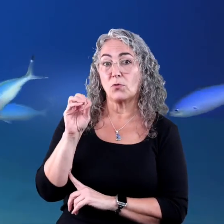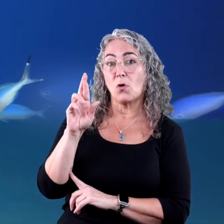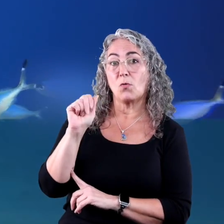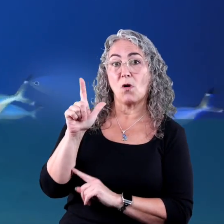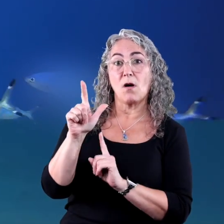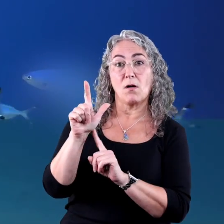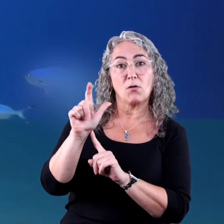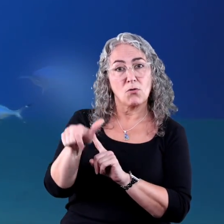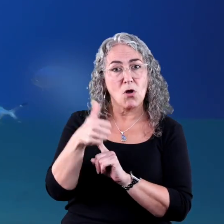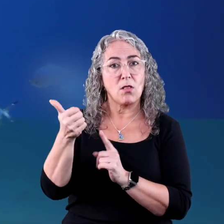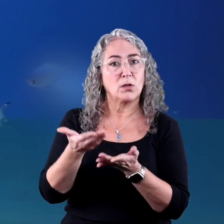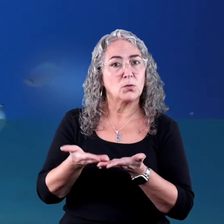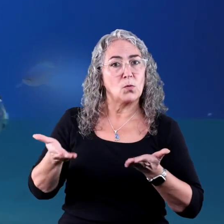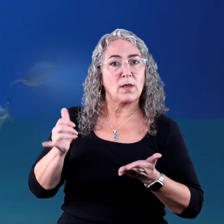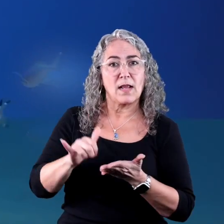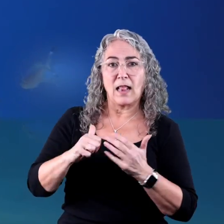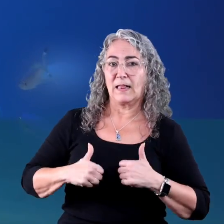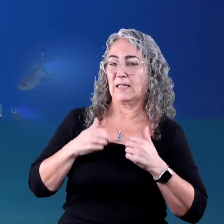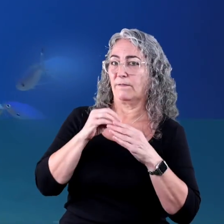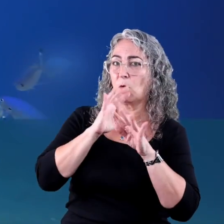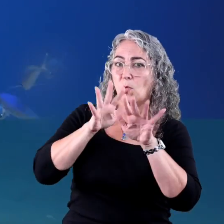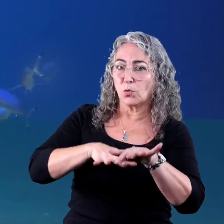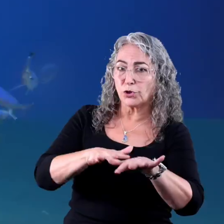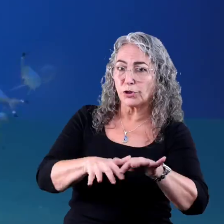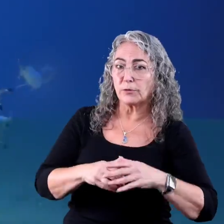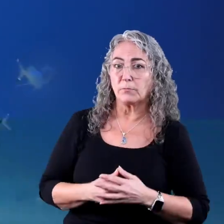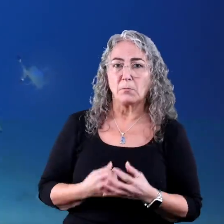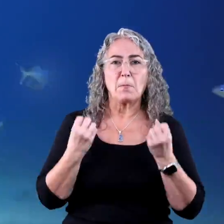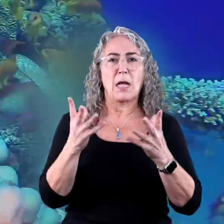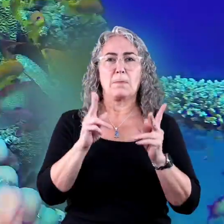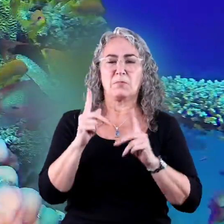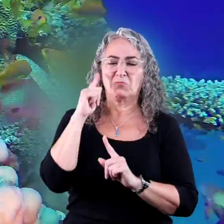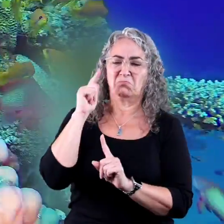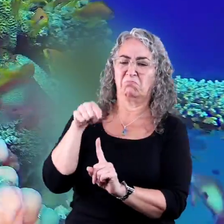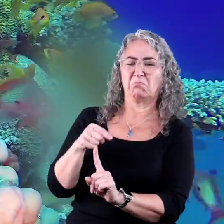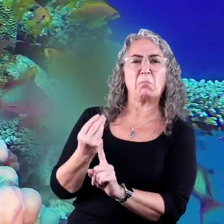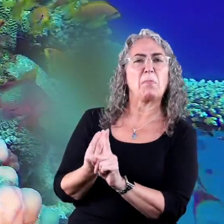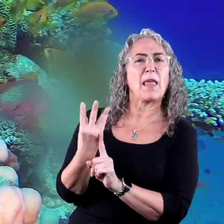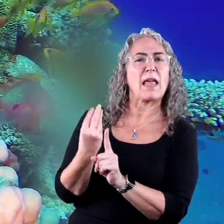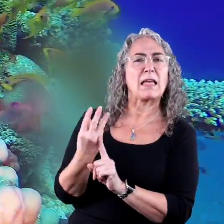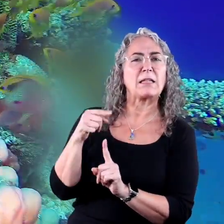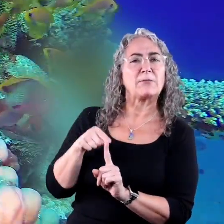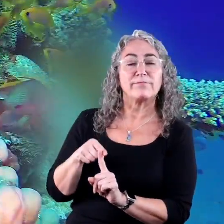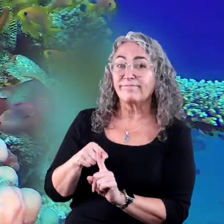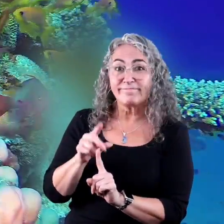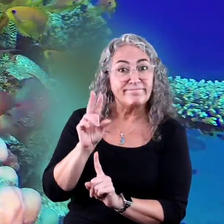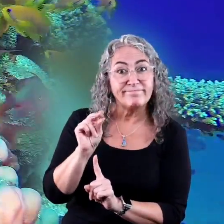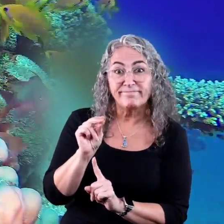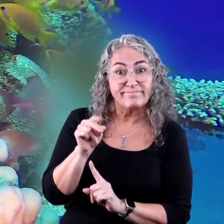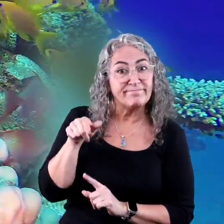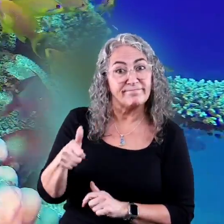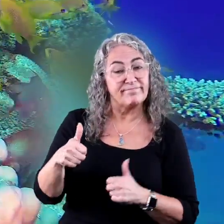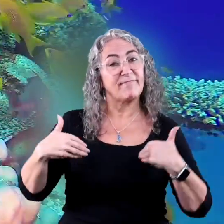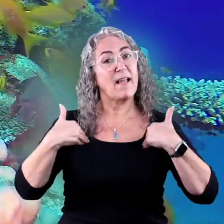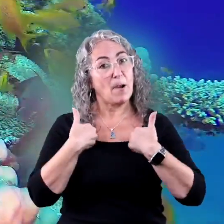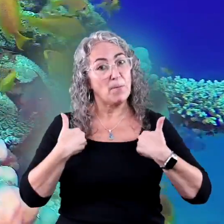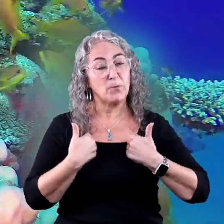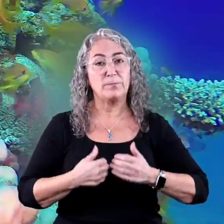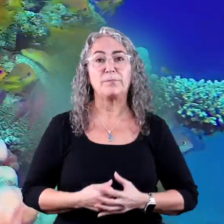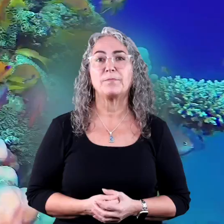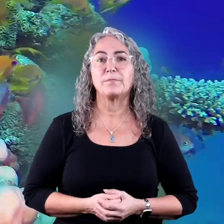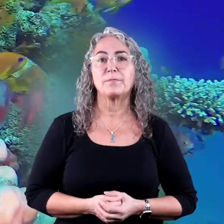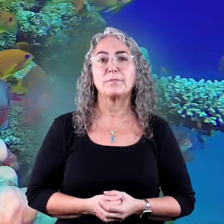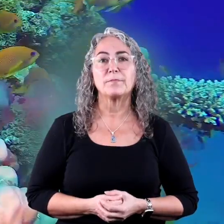Coral is another organism that lives in the ocean. Many people believe coral is a plant, but it is